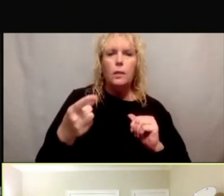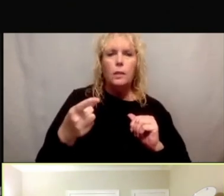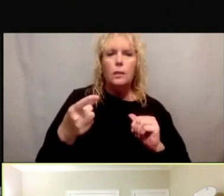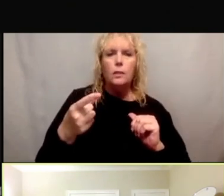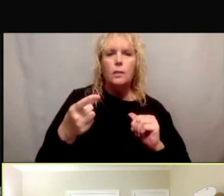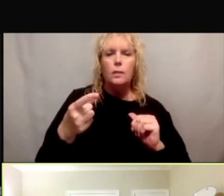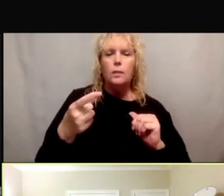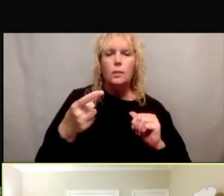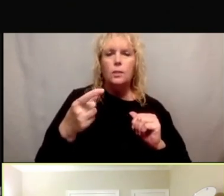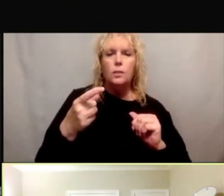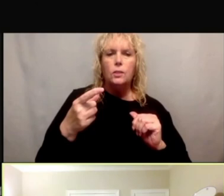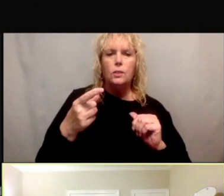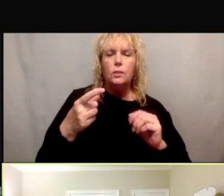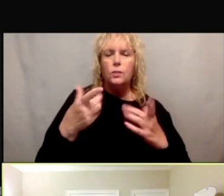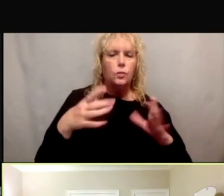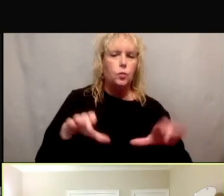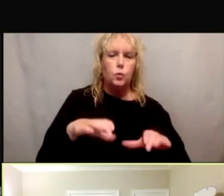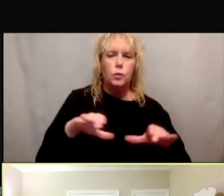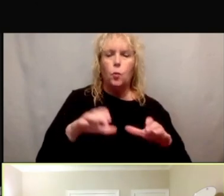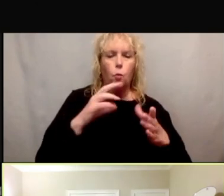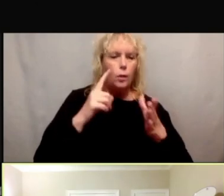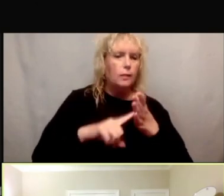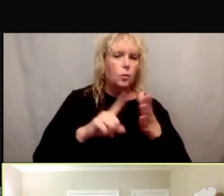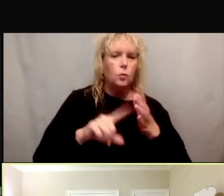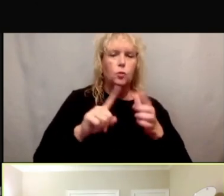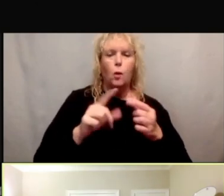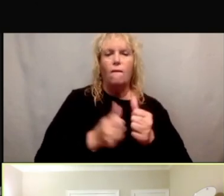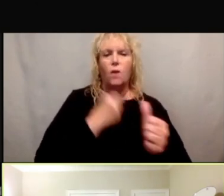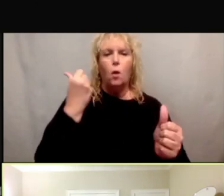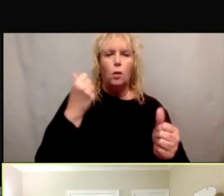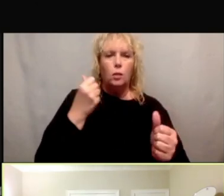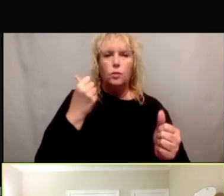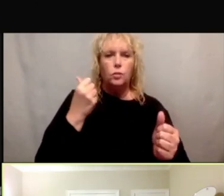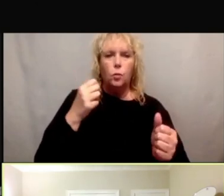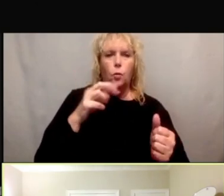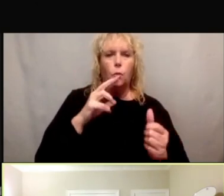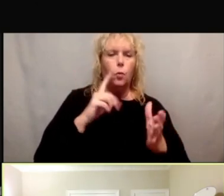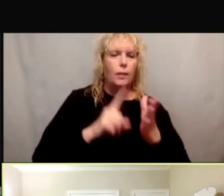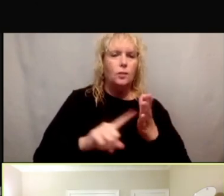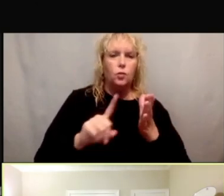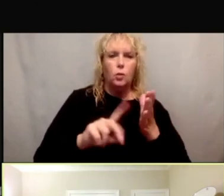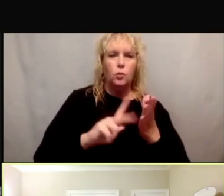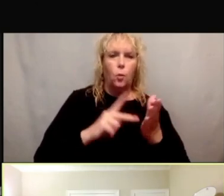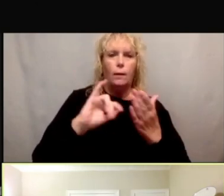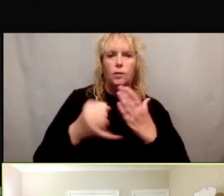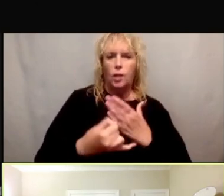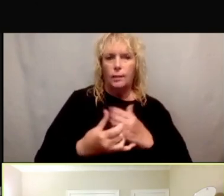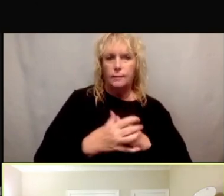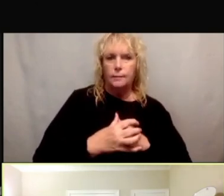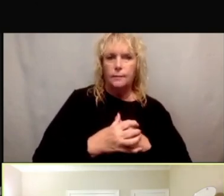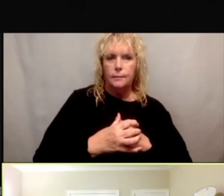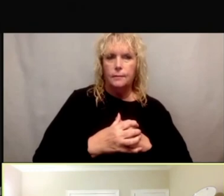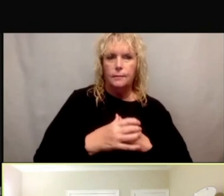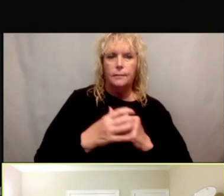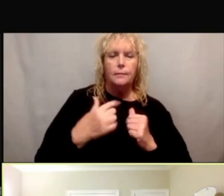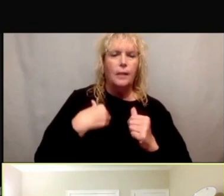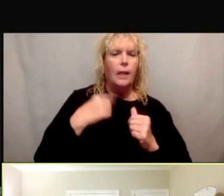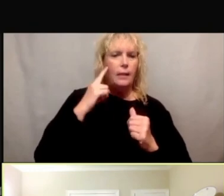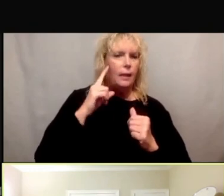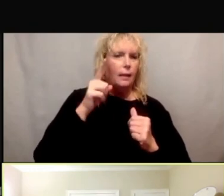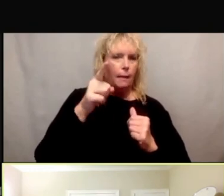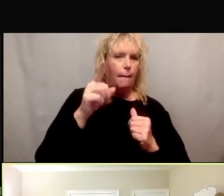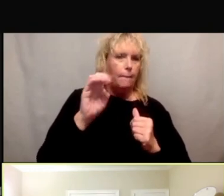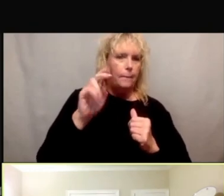research, avoiding a patchwork set of research projects. I think probably Becky can speak to that.